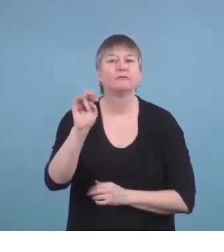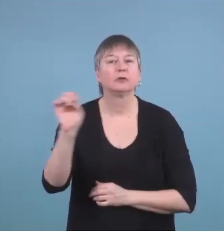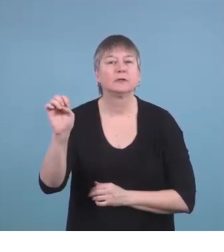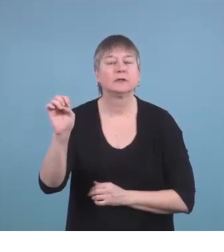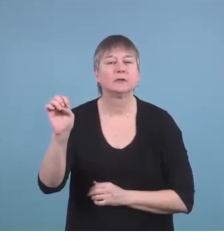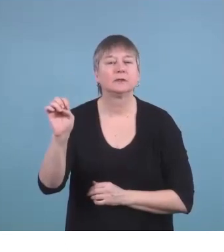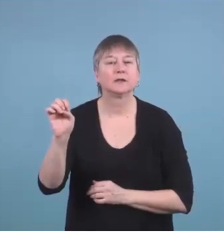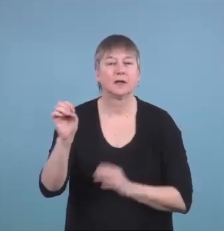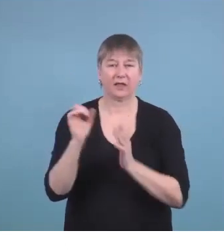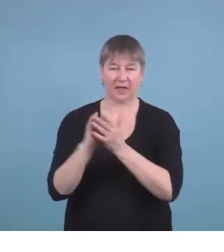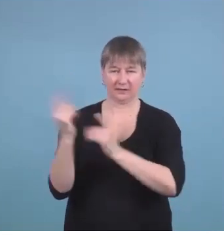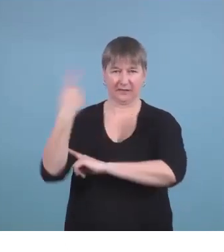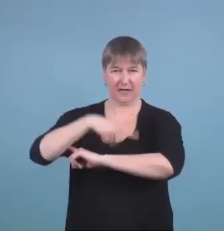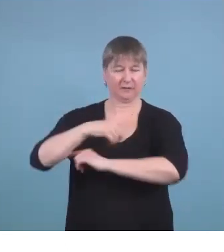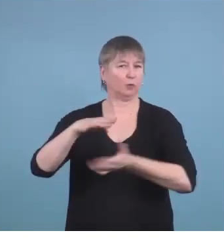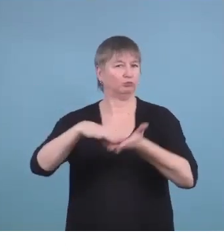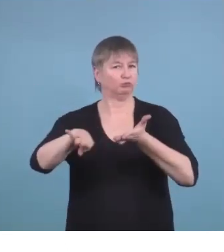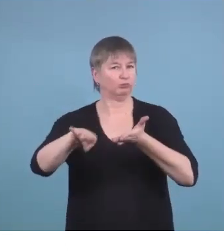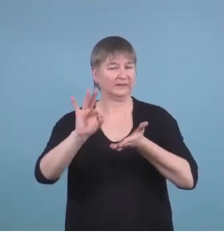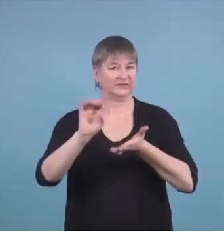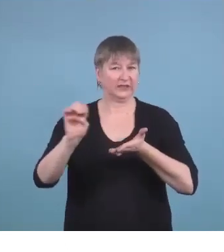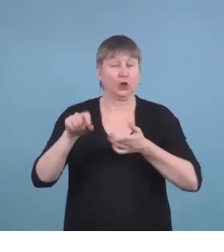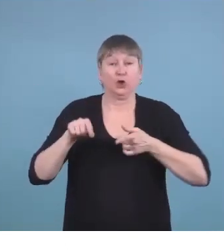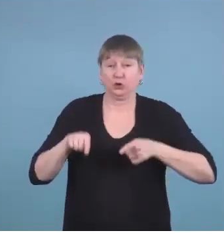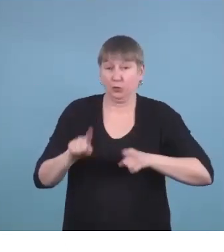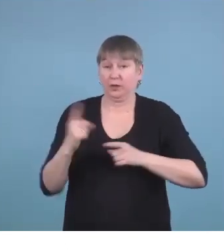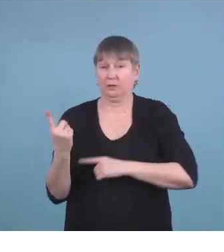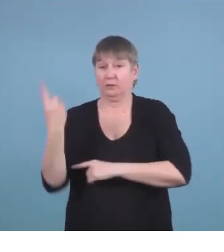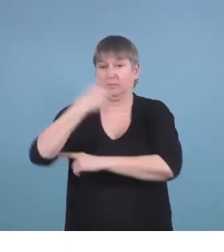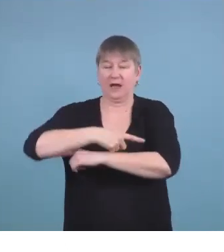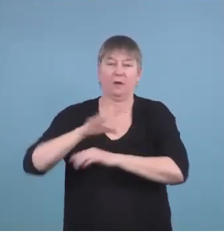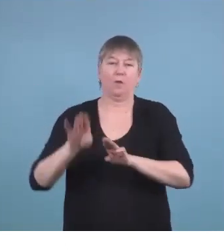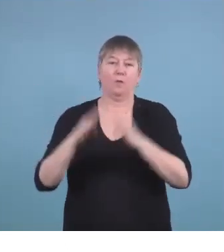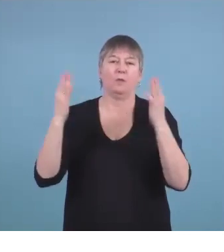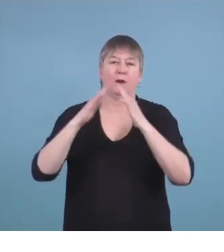and they waive that application fee during their open house.